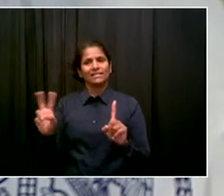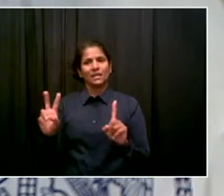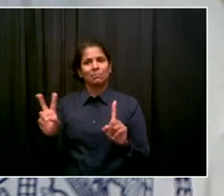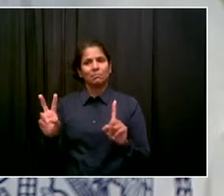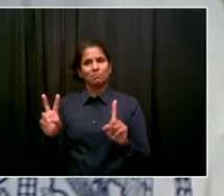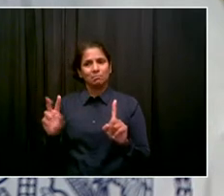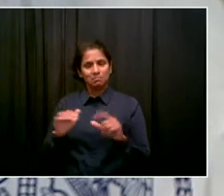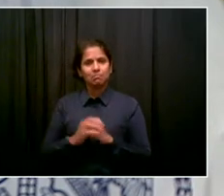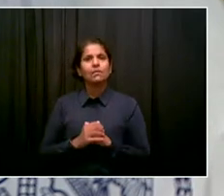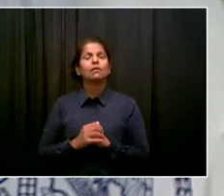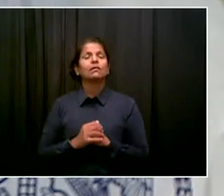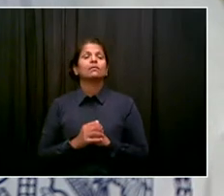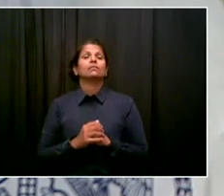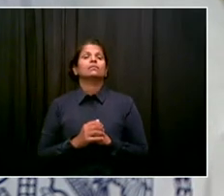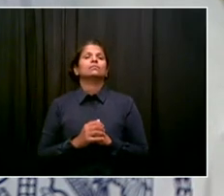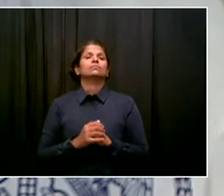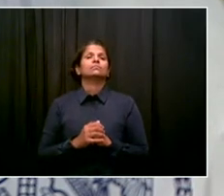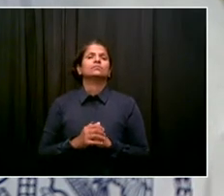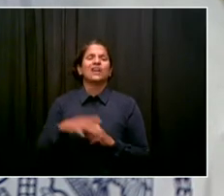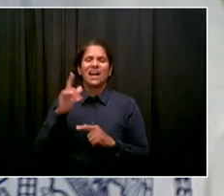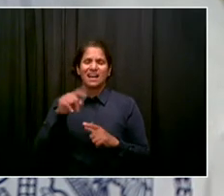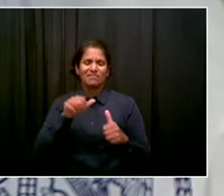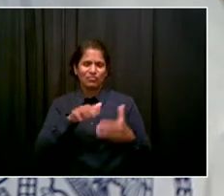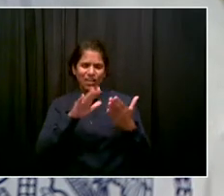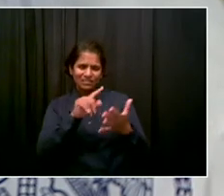The next is Andrew Siff from WNBC.